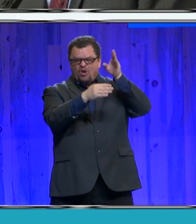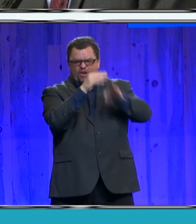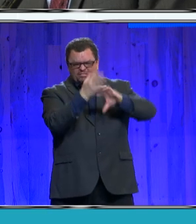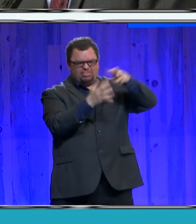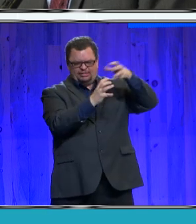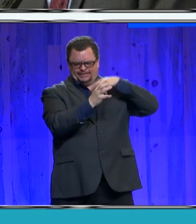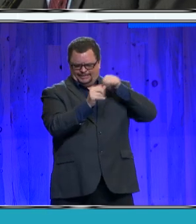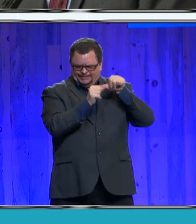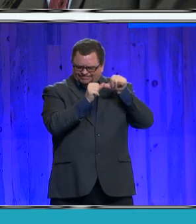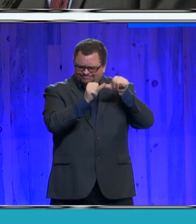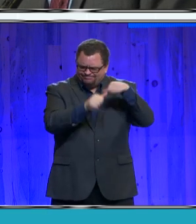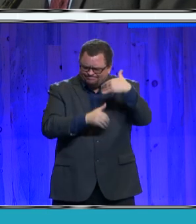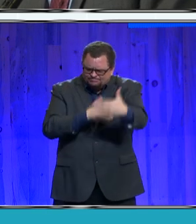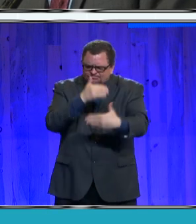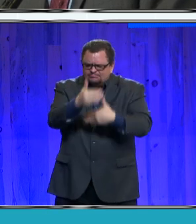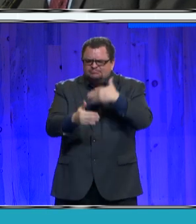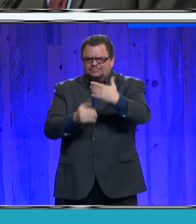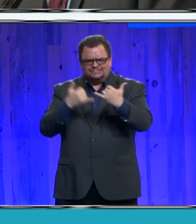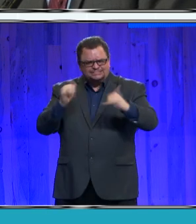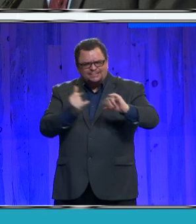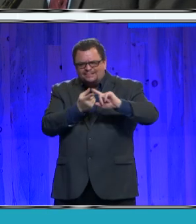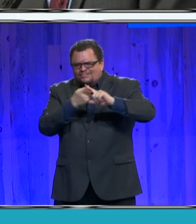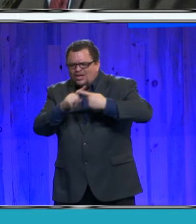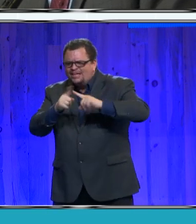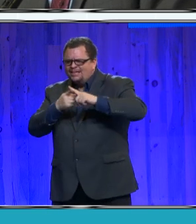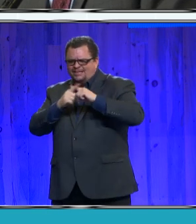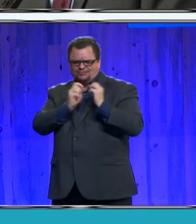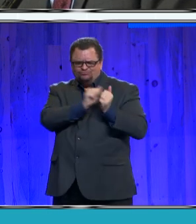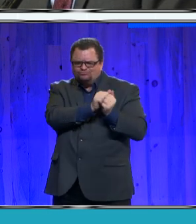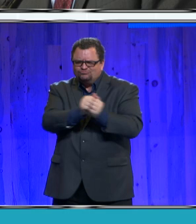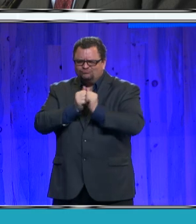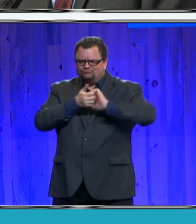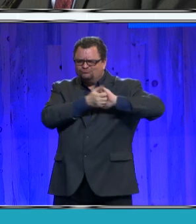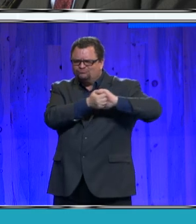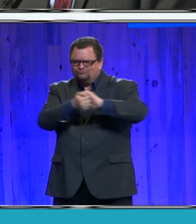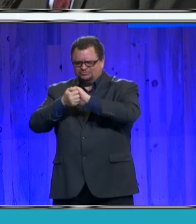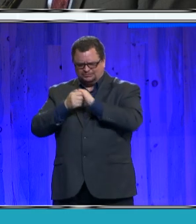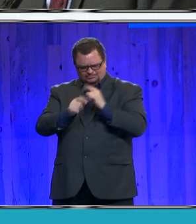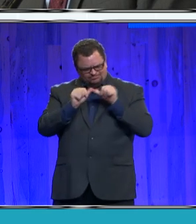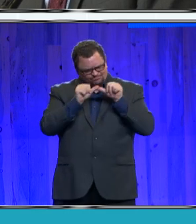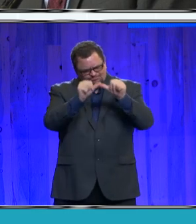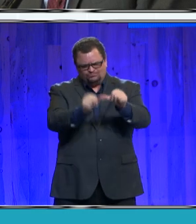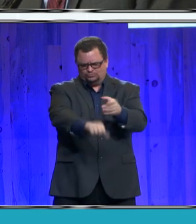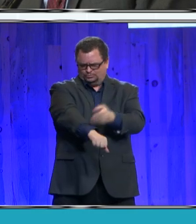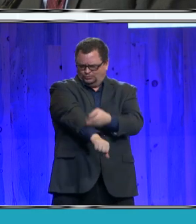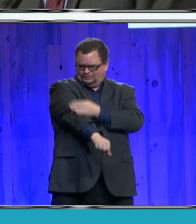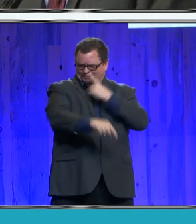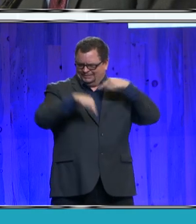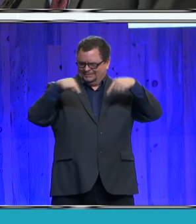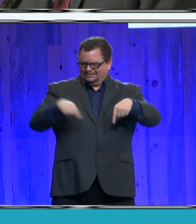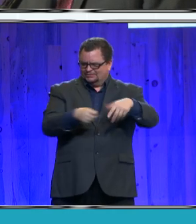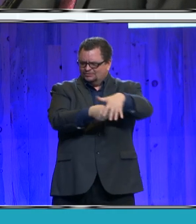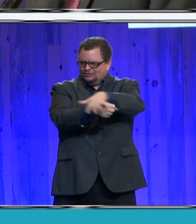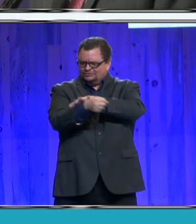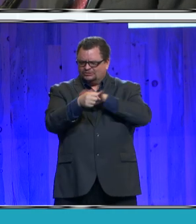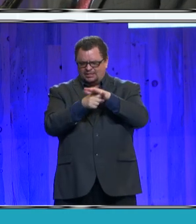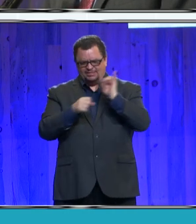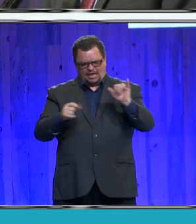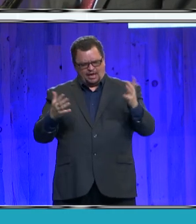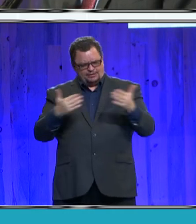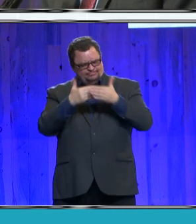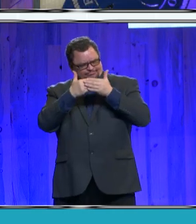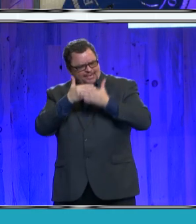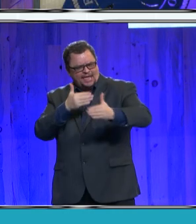together for the betterment of the region because it's the next right thing. And that brings me to the title of this speech,